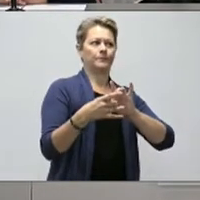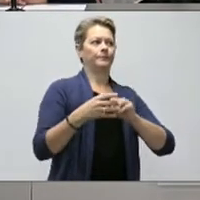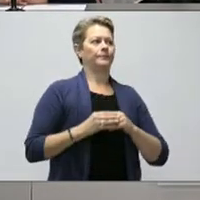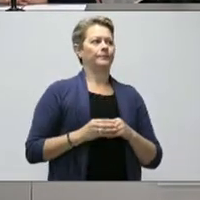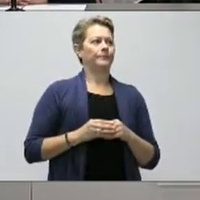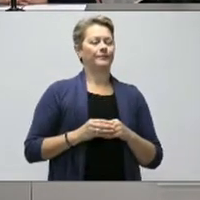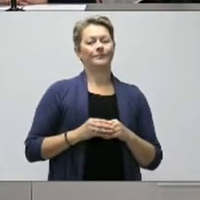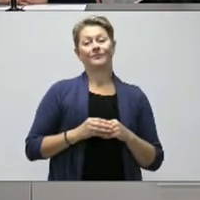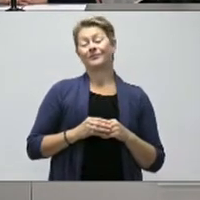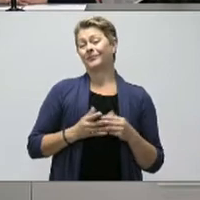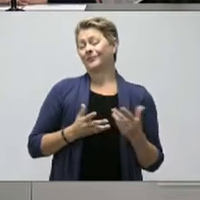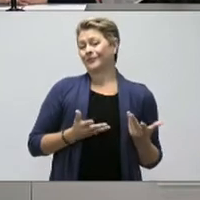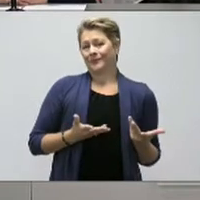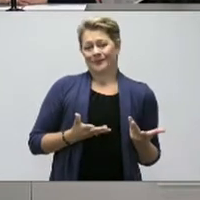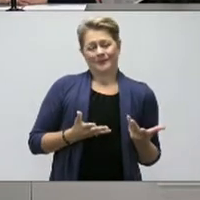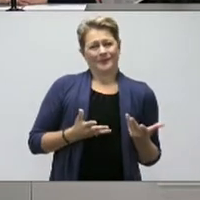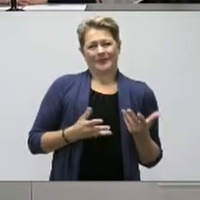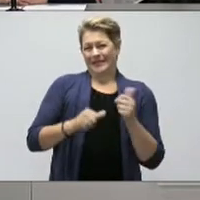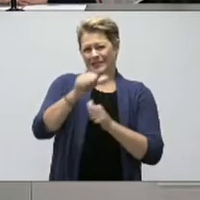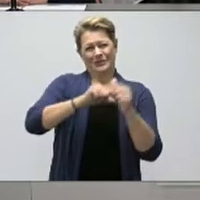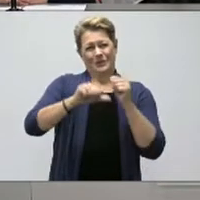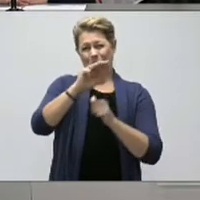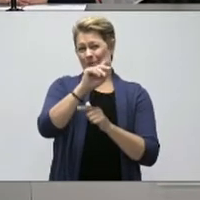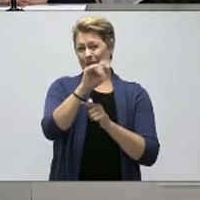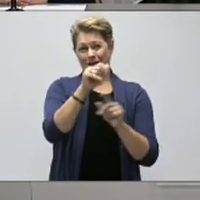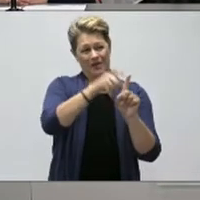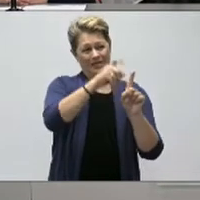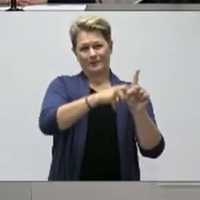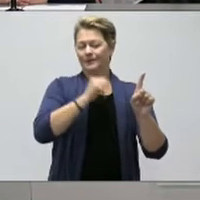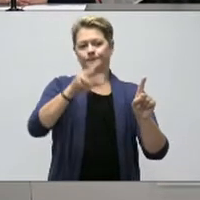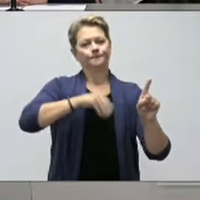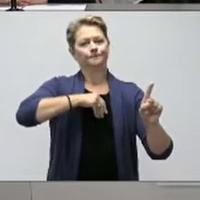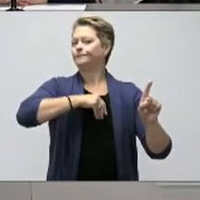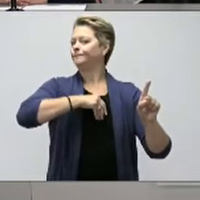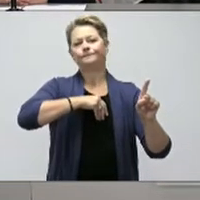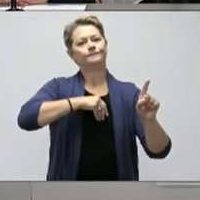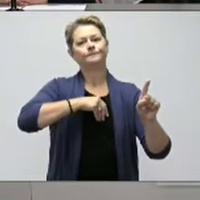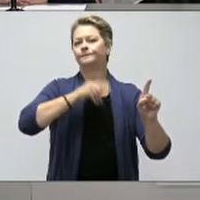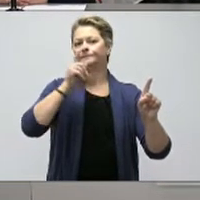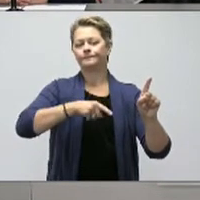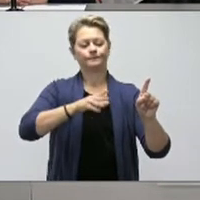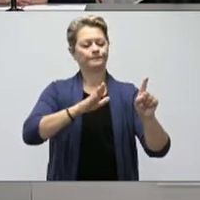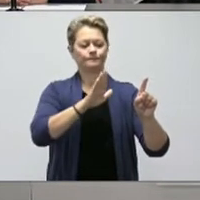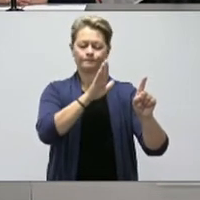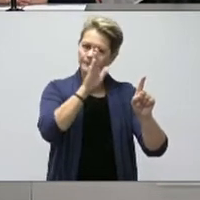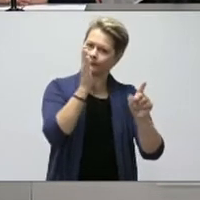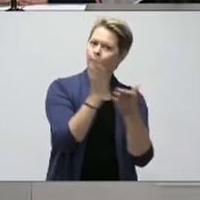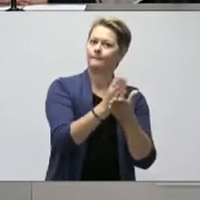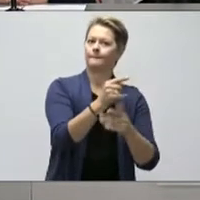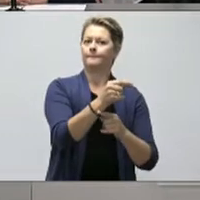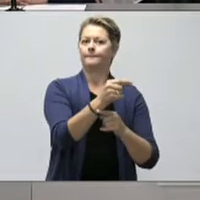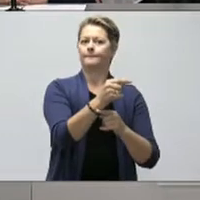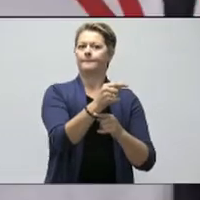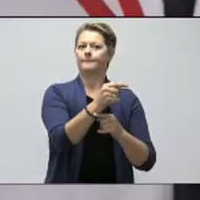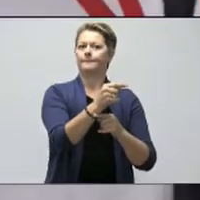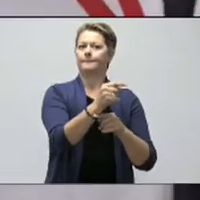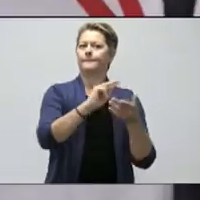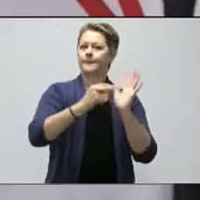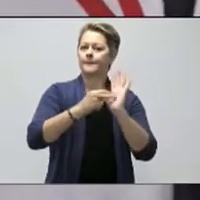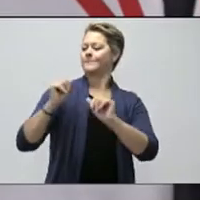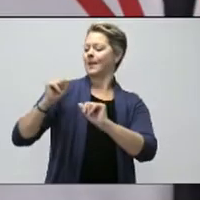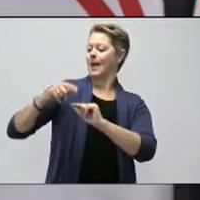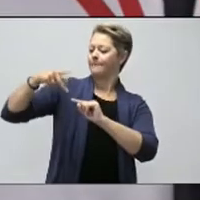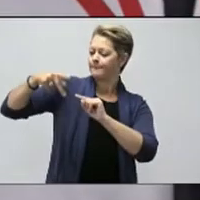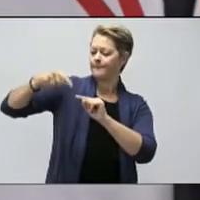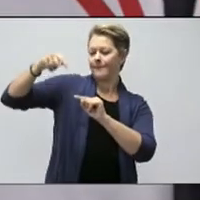Well, mean, social media harassment is unacceptable, and as a society we need to move away from that. And using forms like this to encourage